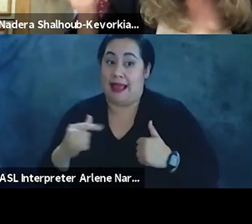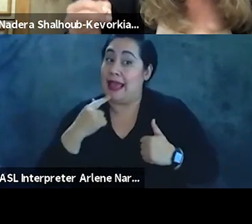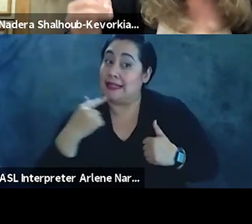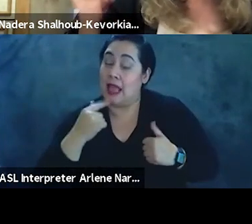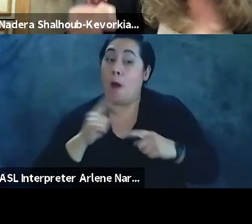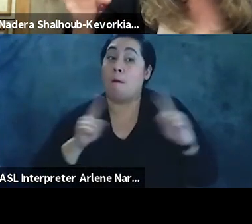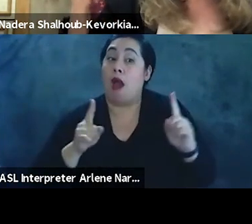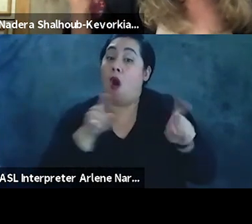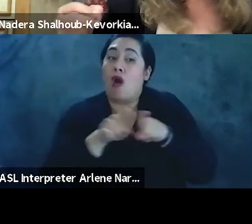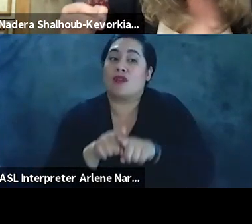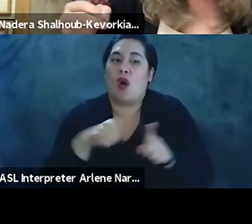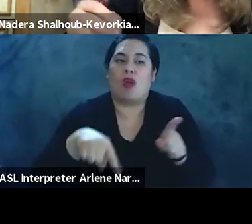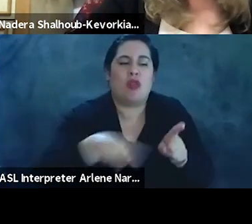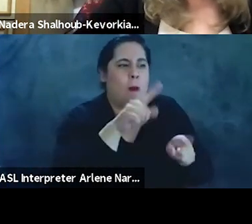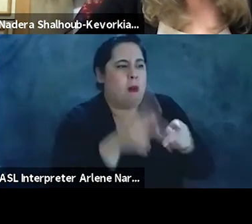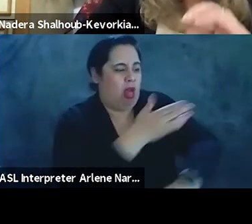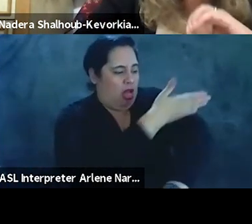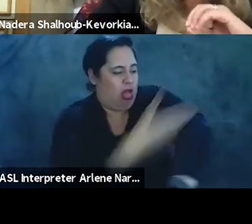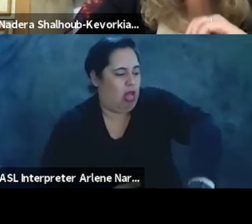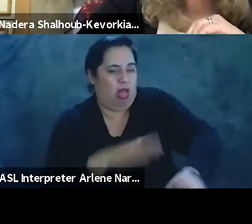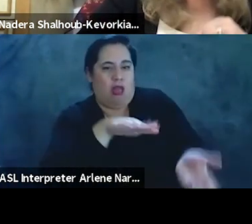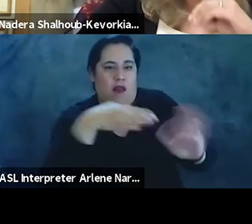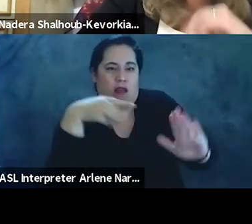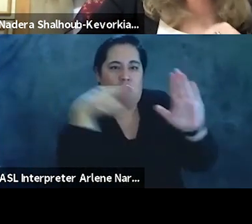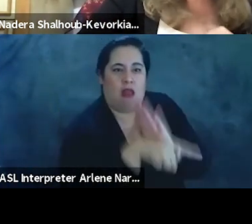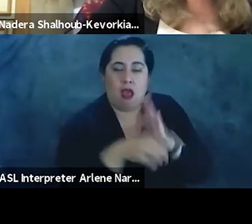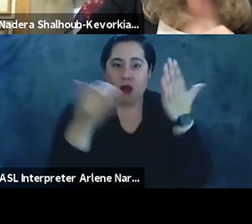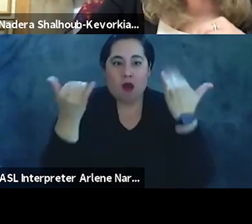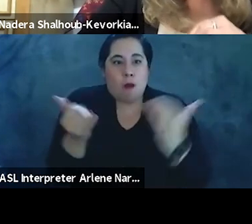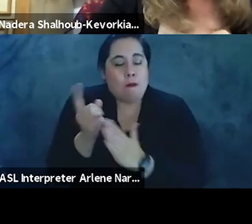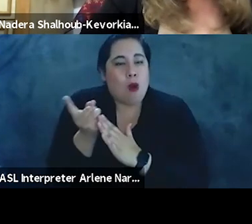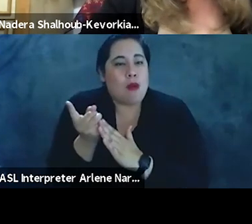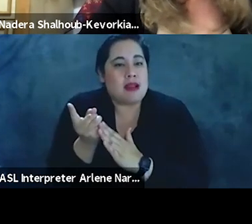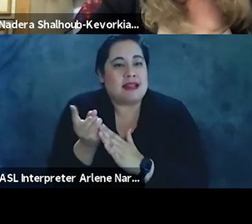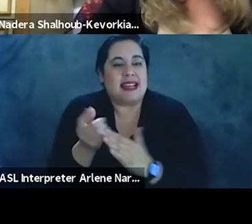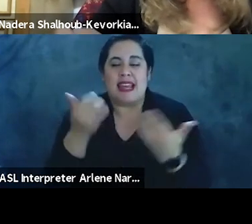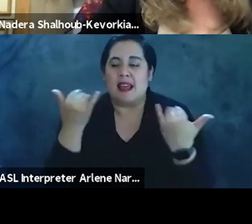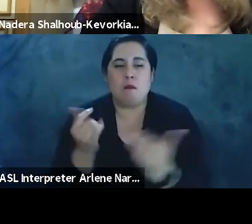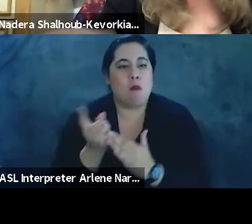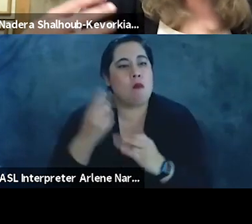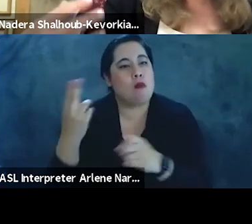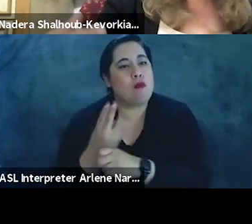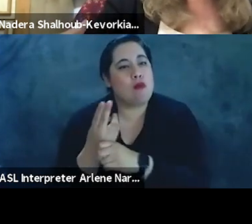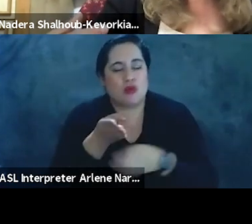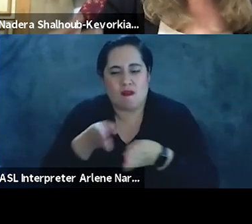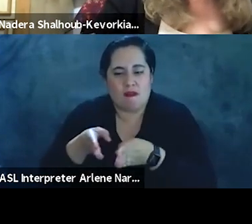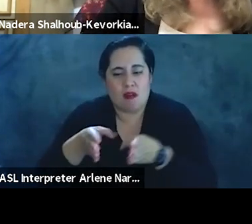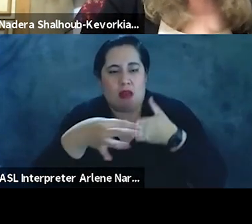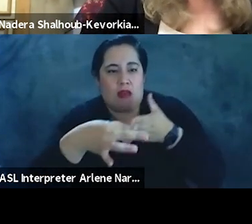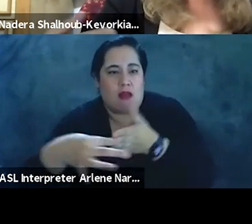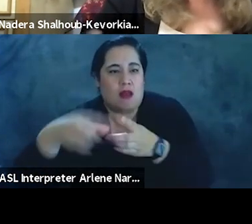also of those maimed and dead? The current moment of Samud, a moment that used the vehicle of social